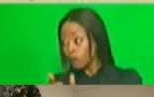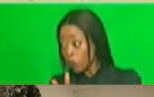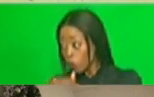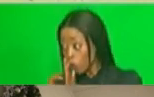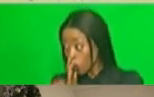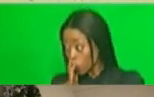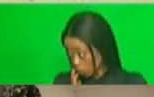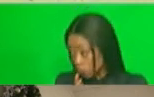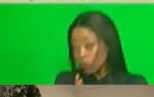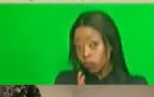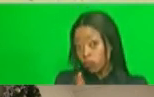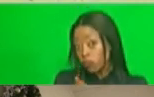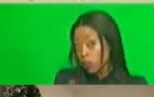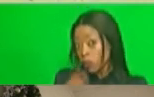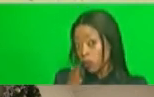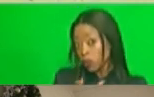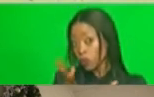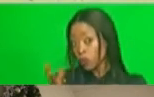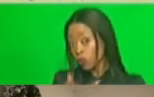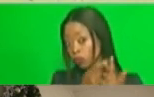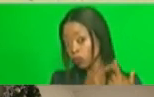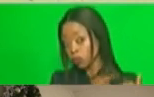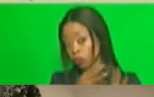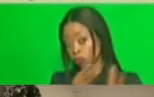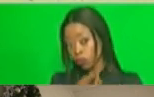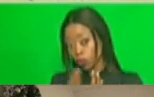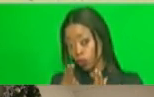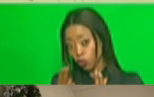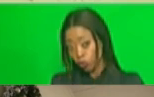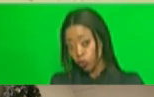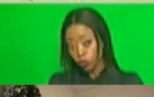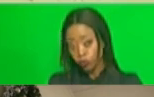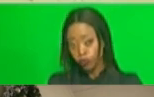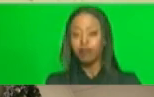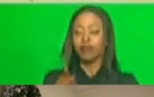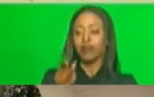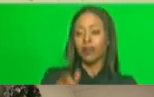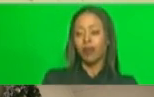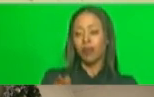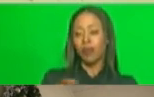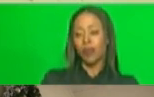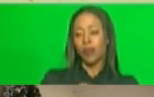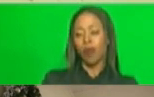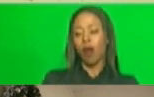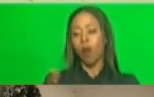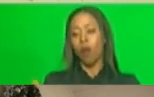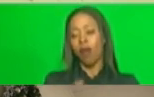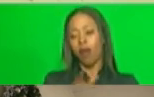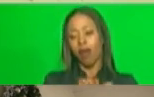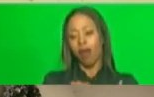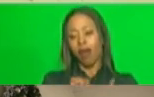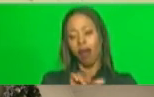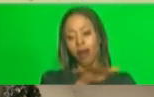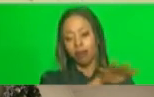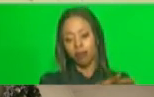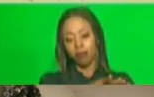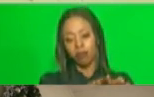and that there is accountability for who they sell to in the agricultural sector.